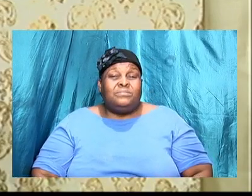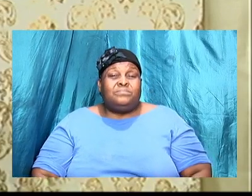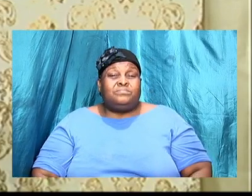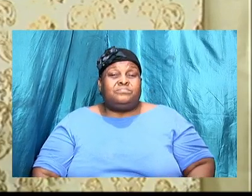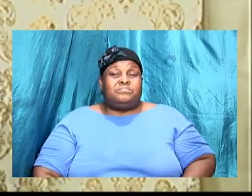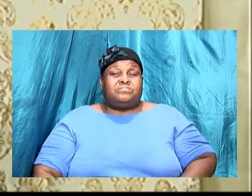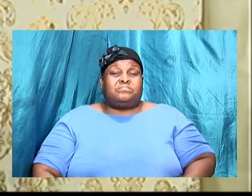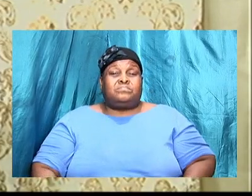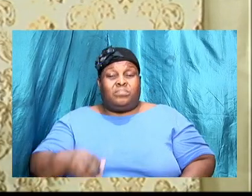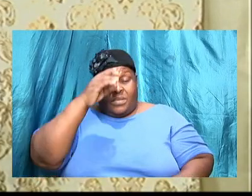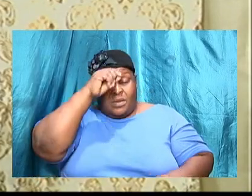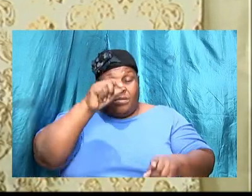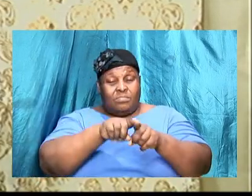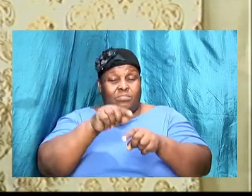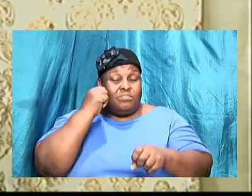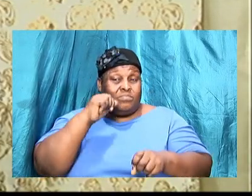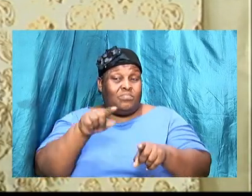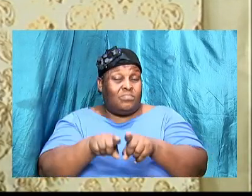brothers and sisters